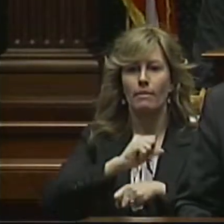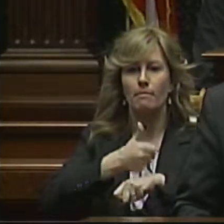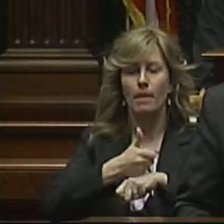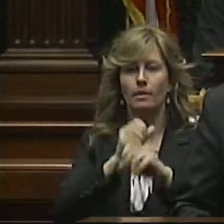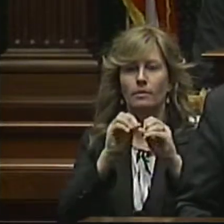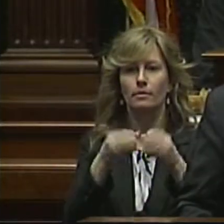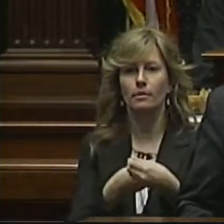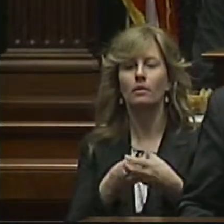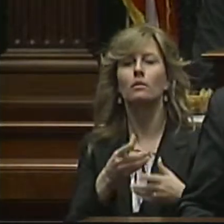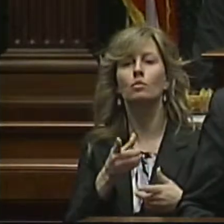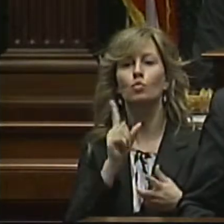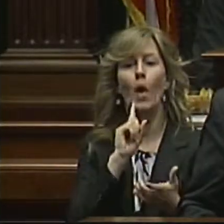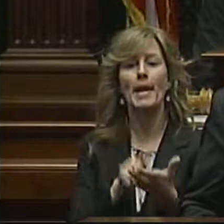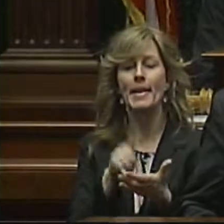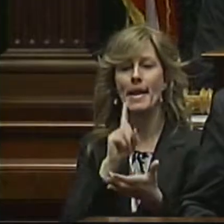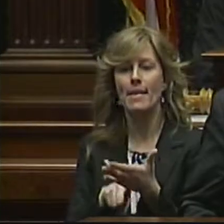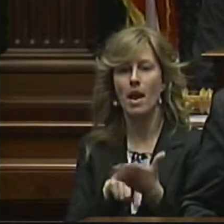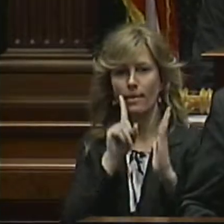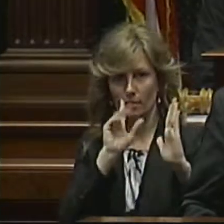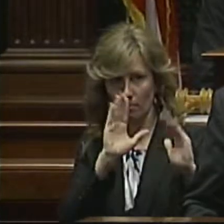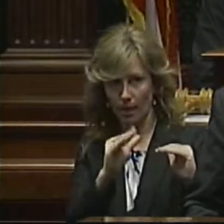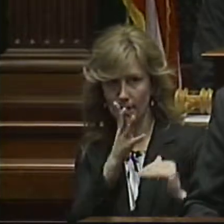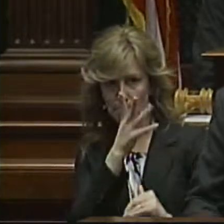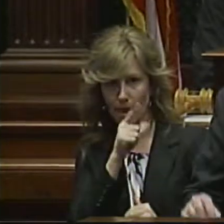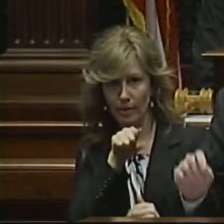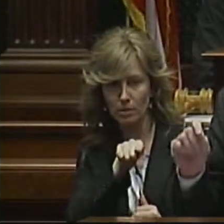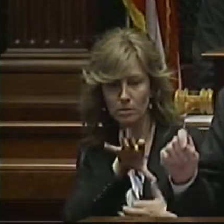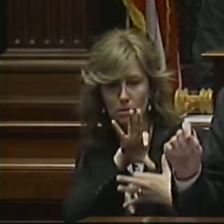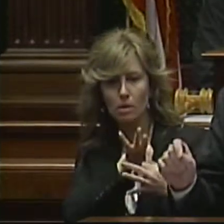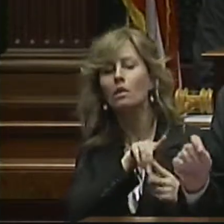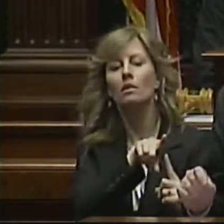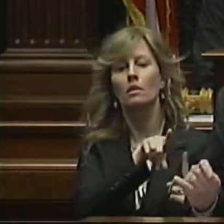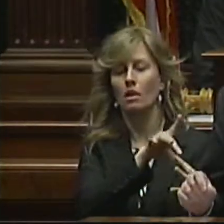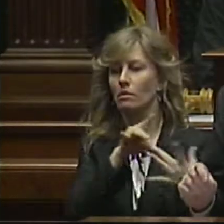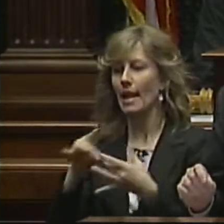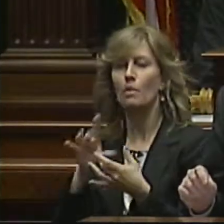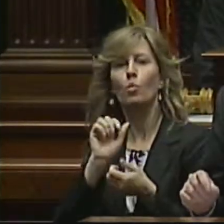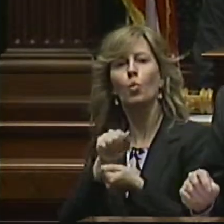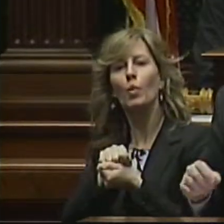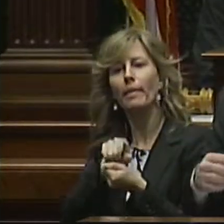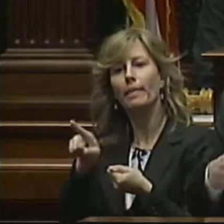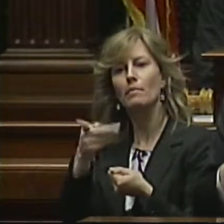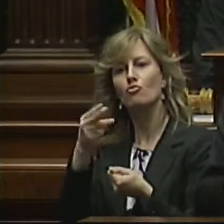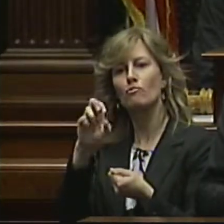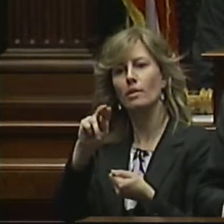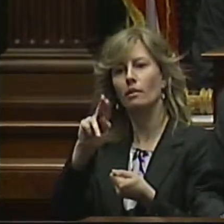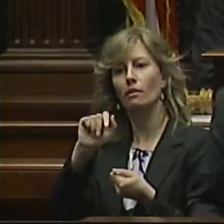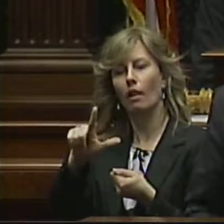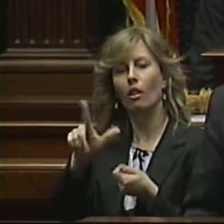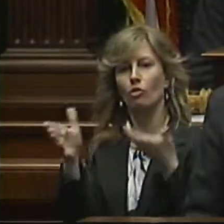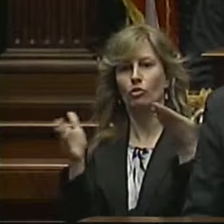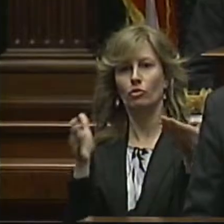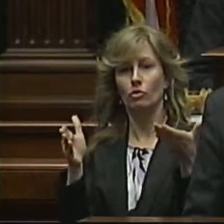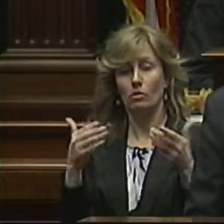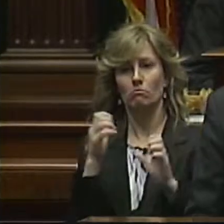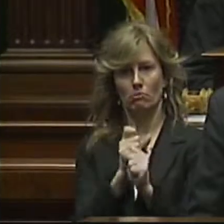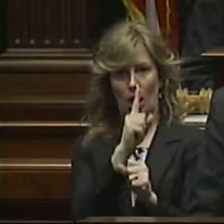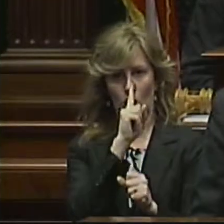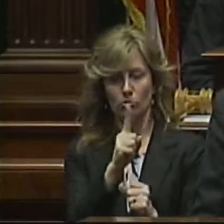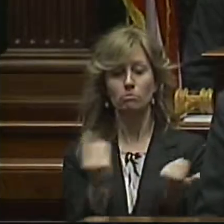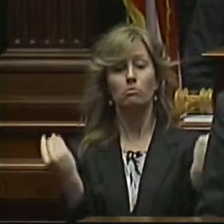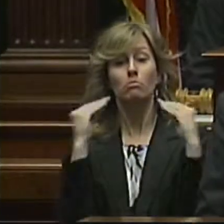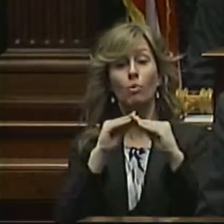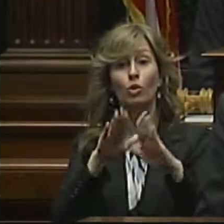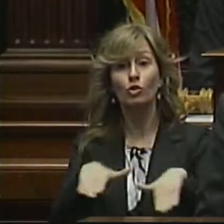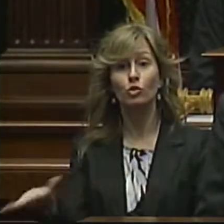to identify expectant mothers and connect them to prenatal services. We can ensure more children are